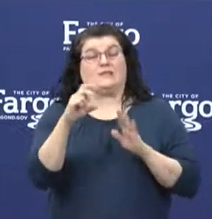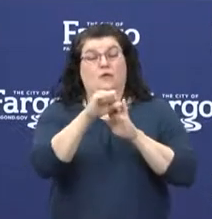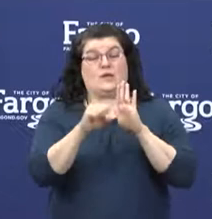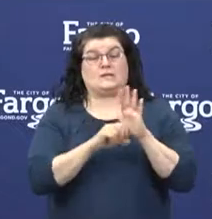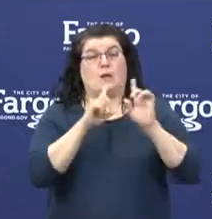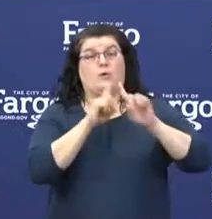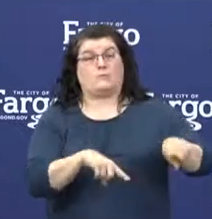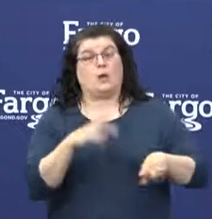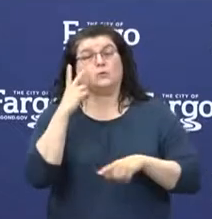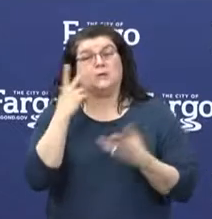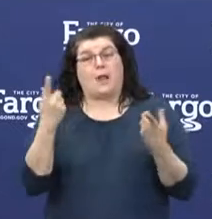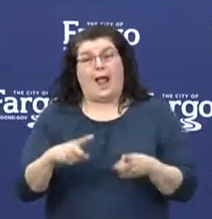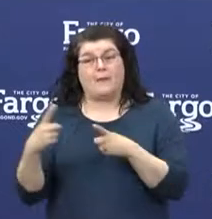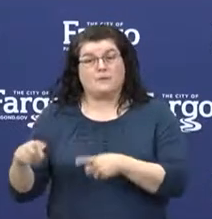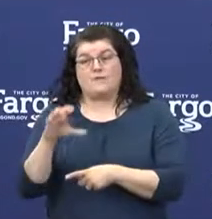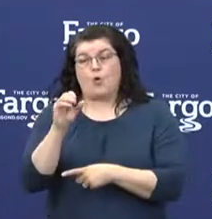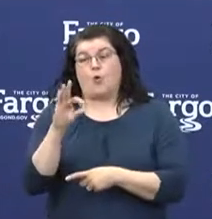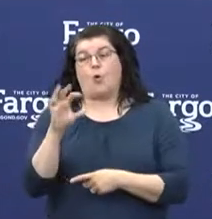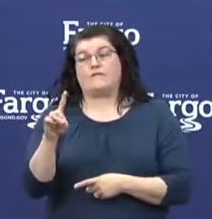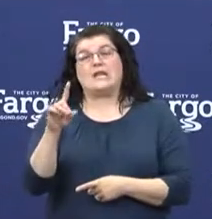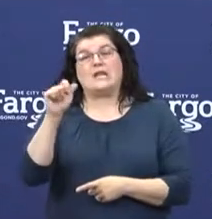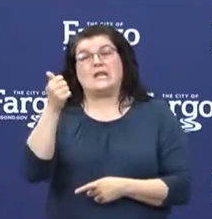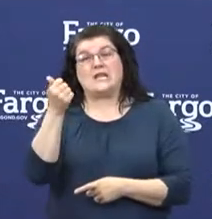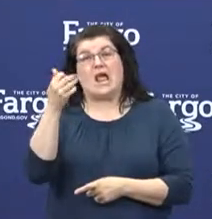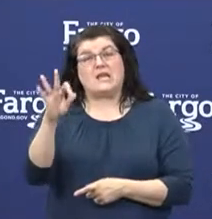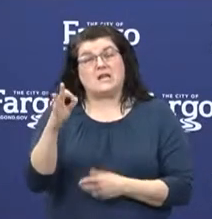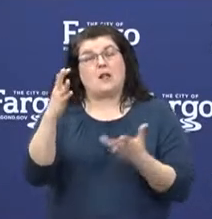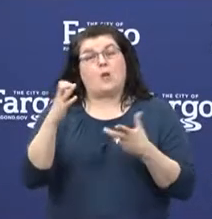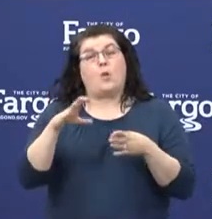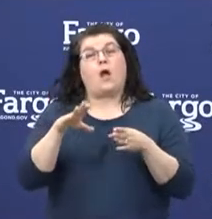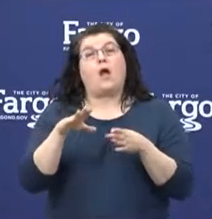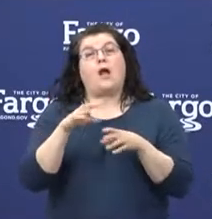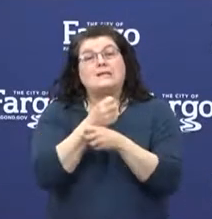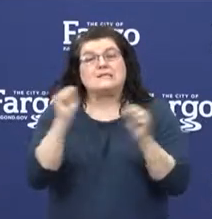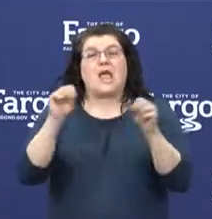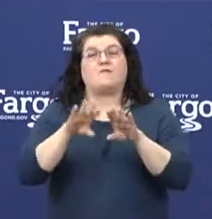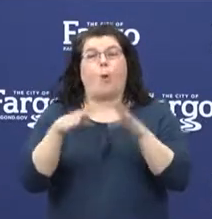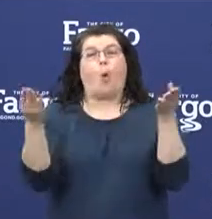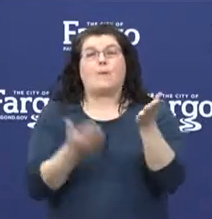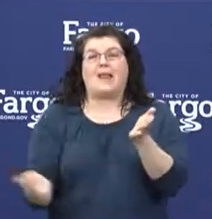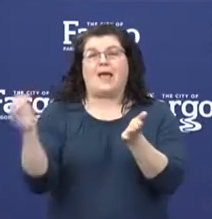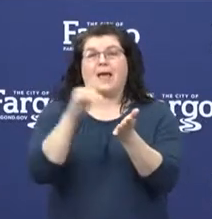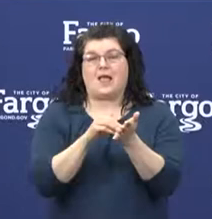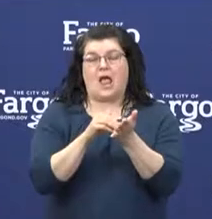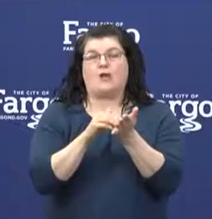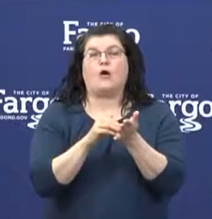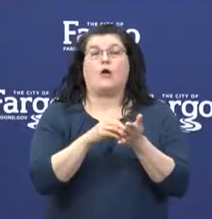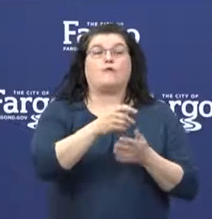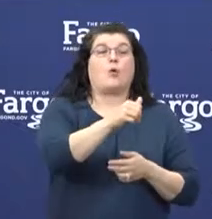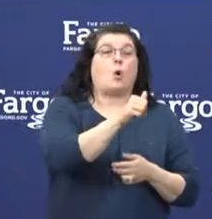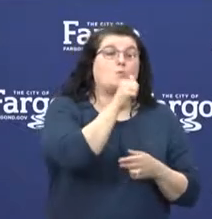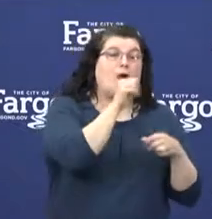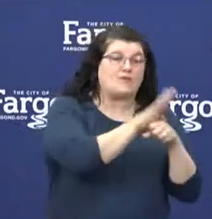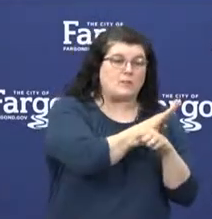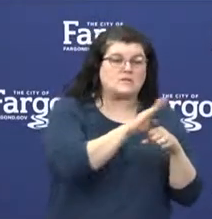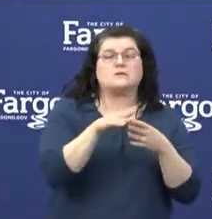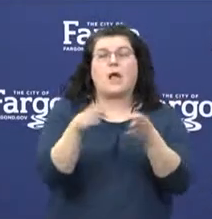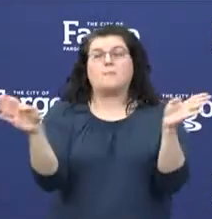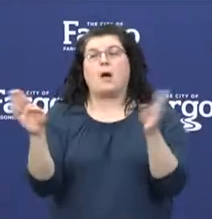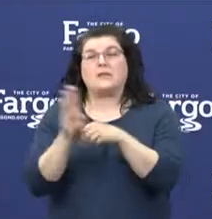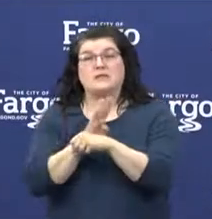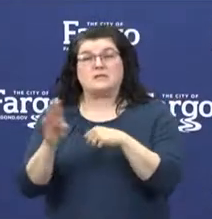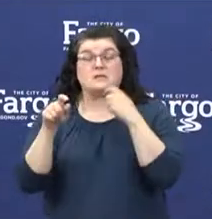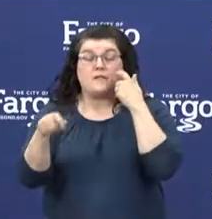to the pandemic and the safe reopening of public and private businesses. Minnesota created a screening tool online,